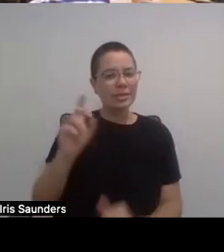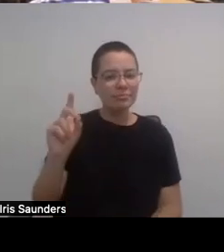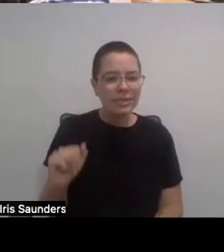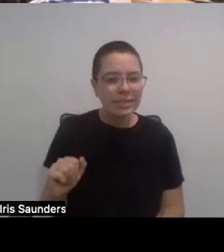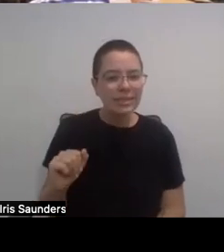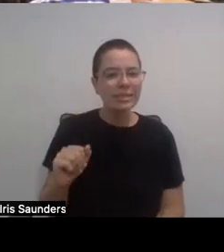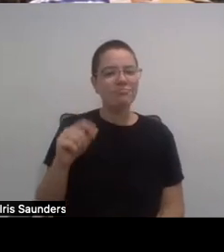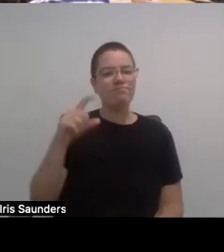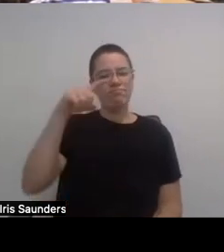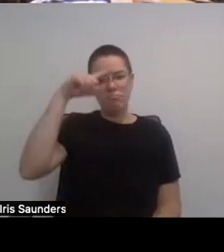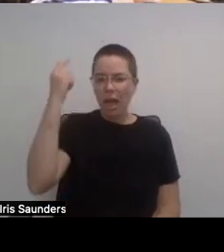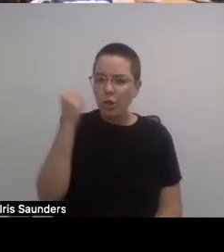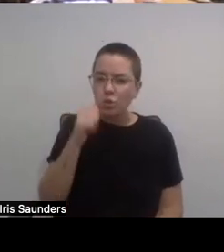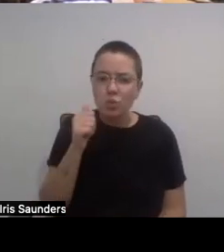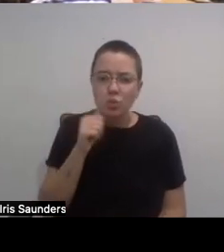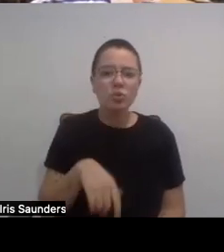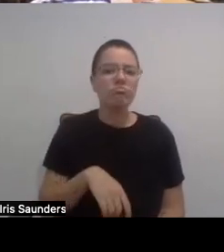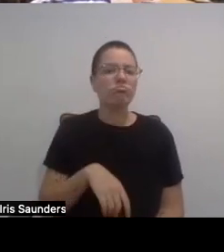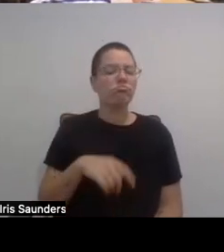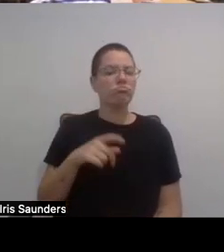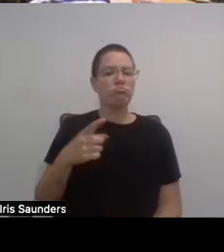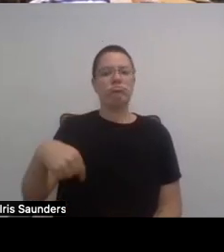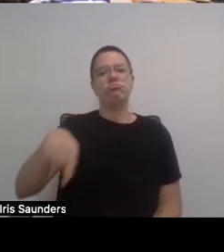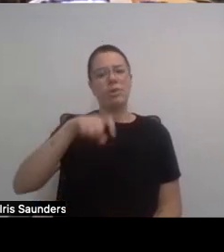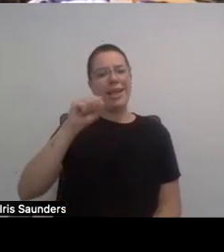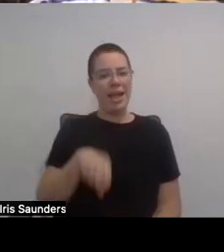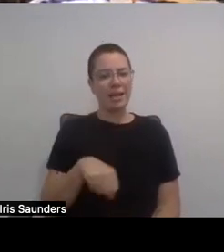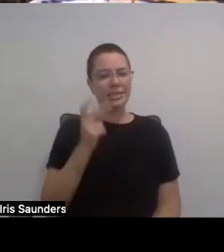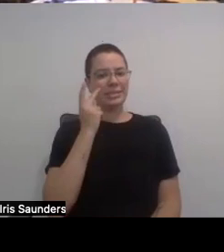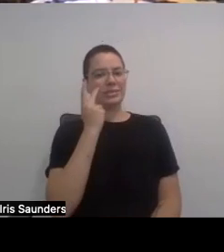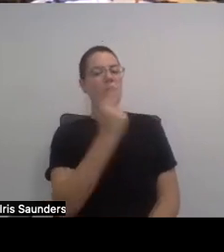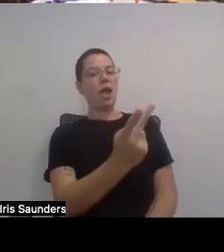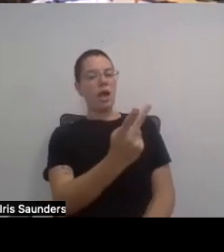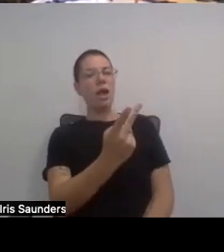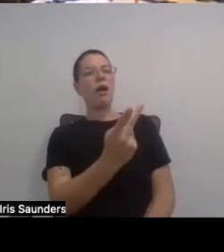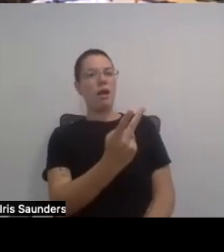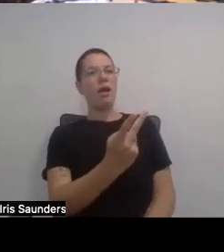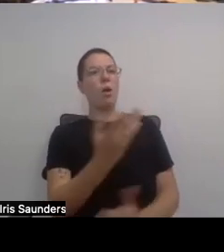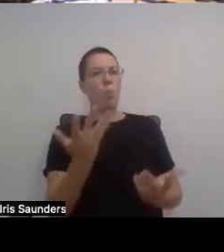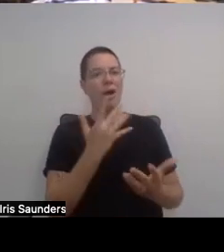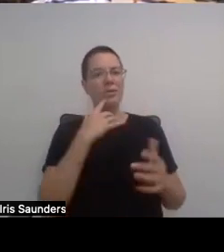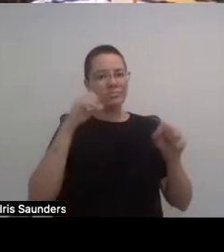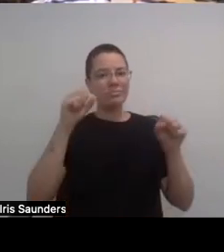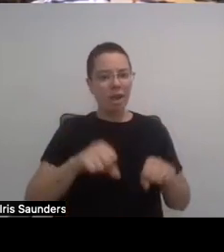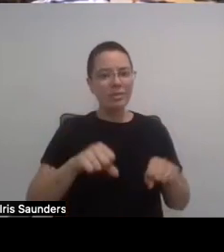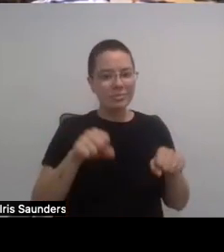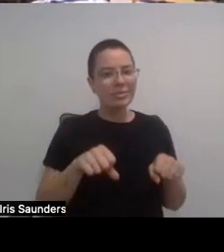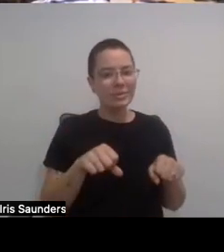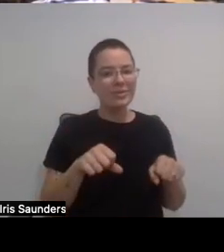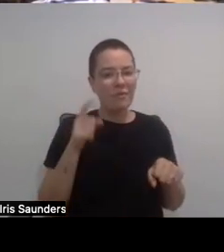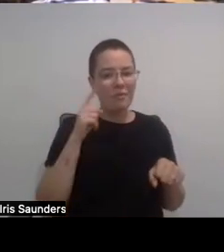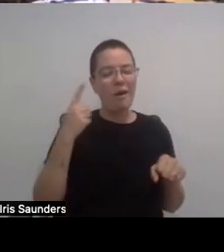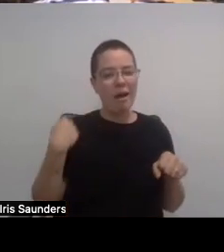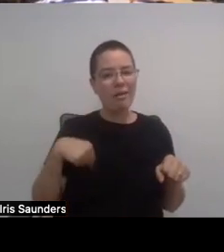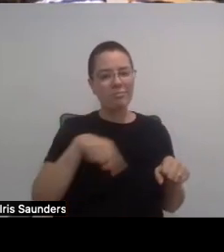is Black girls with disabilities can see themselves and see the possibilities of what they can